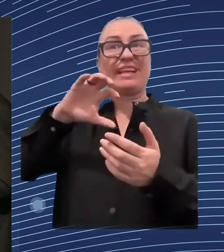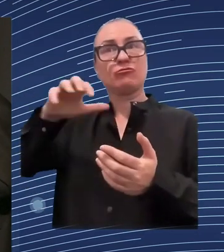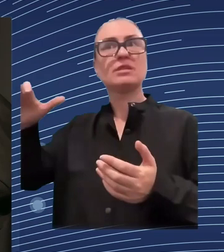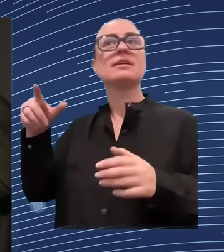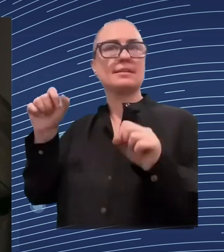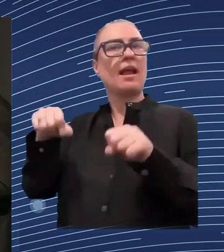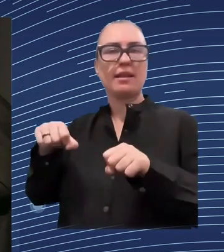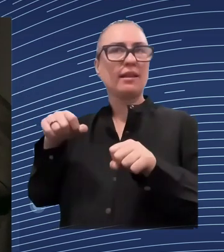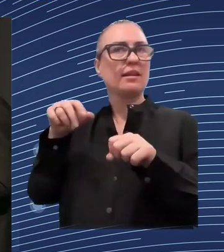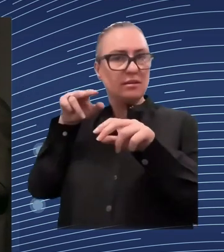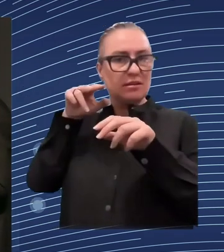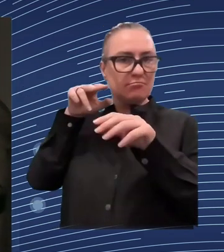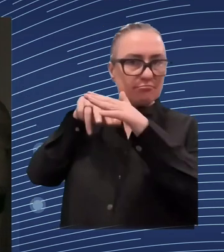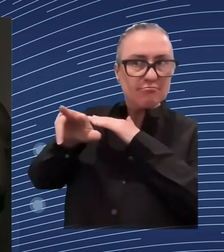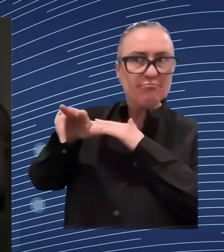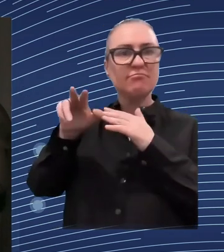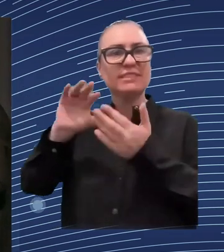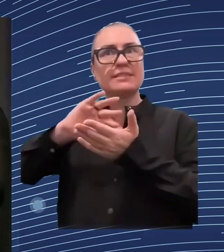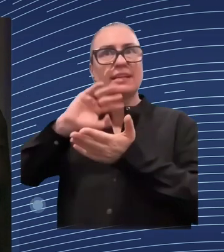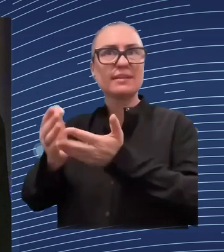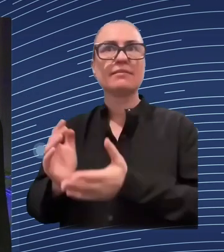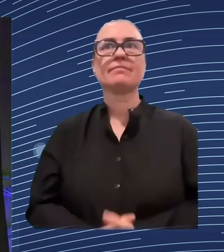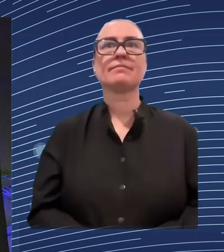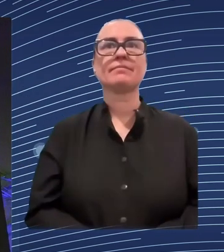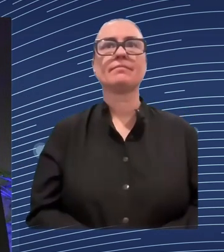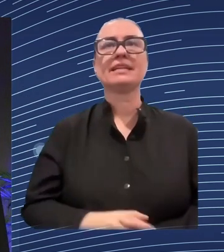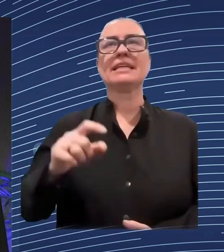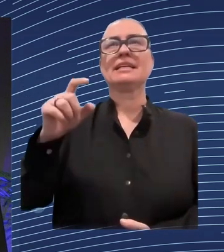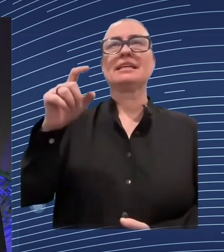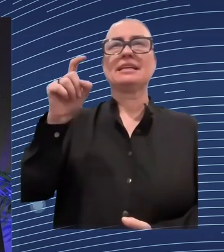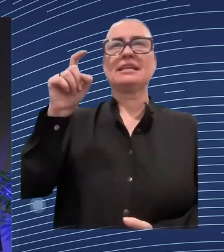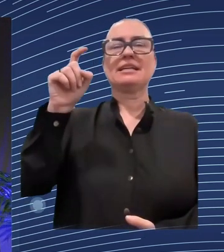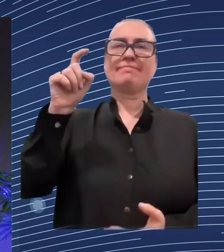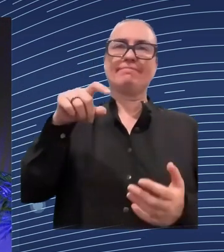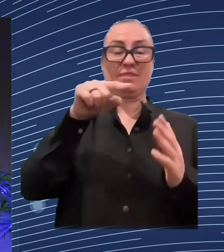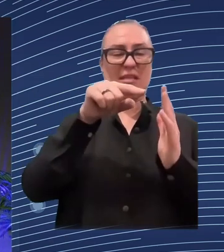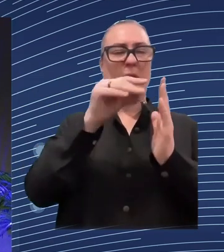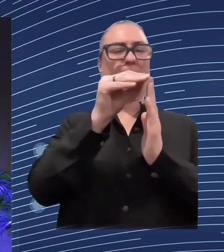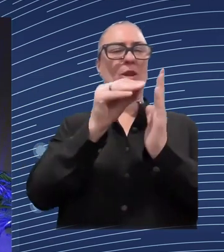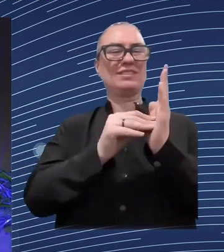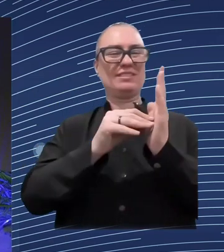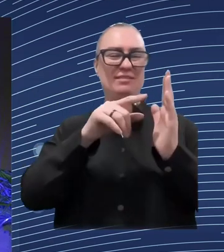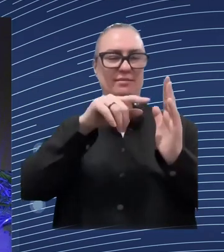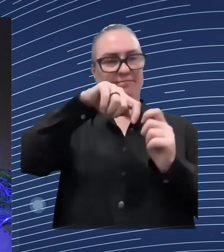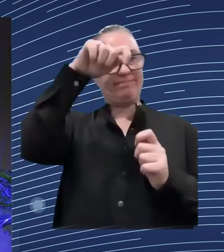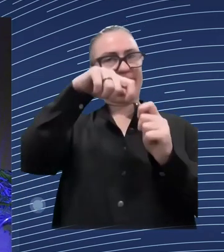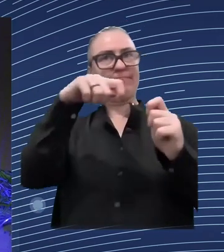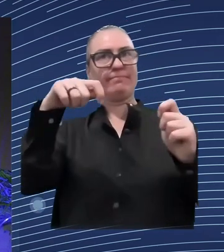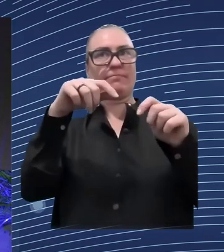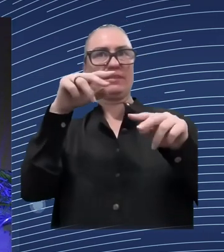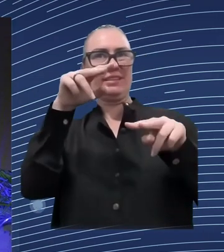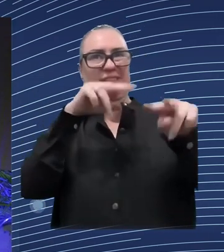financial crisis. When we didn't have the data available for how the economy looks now, what the labour market looked like, what